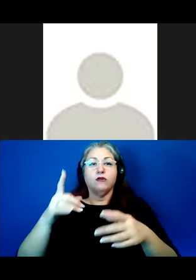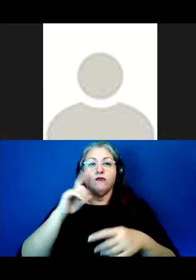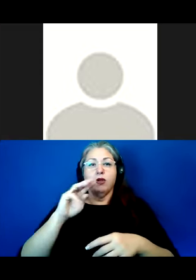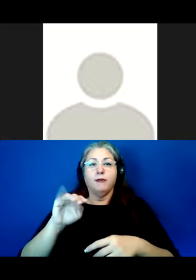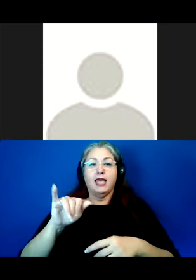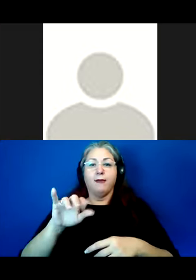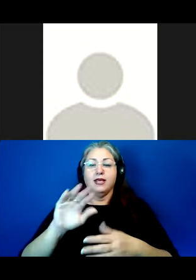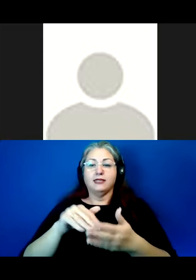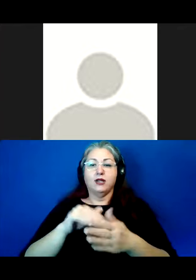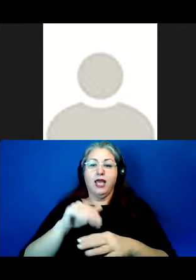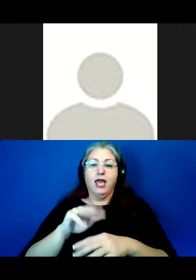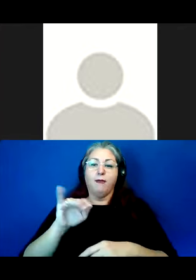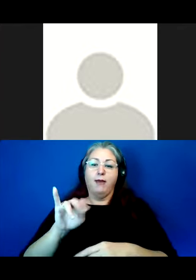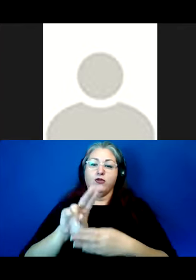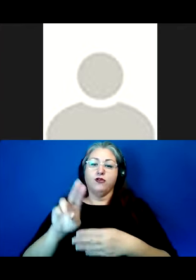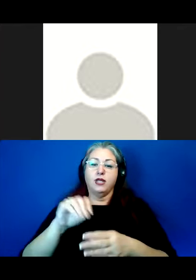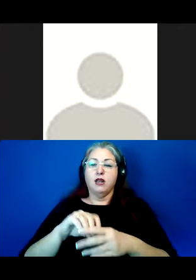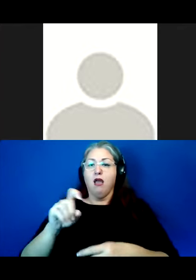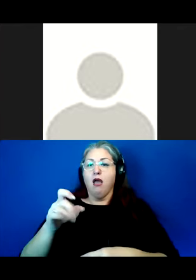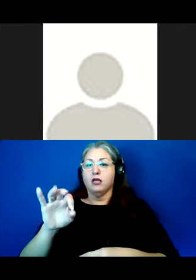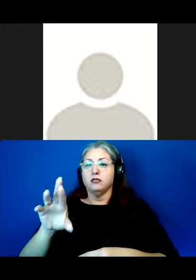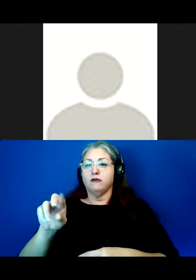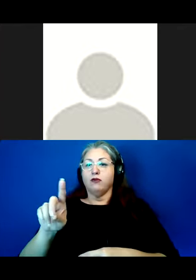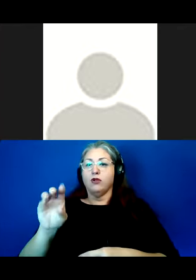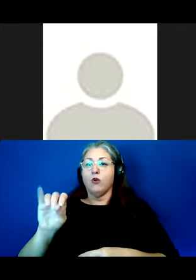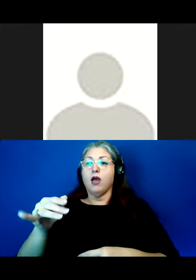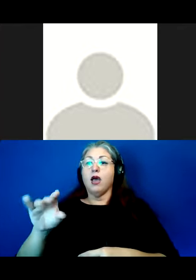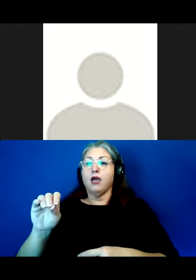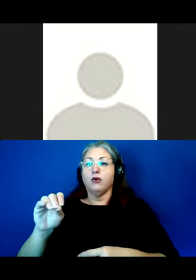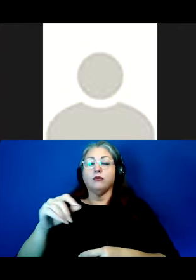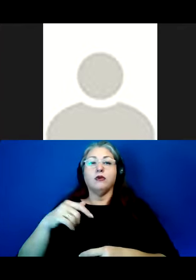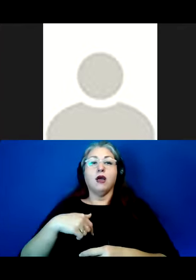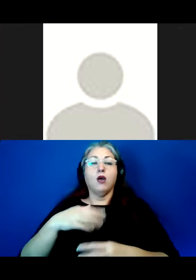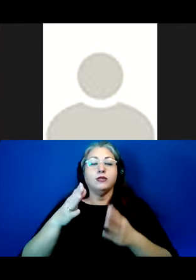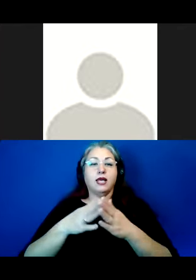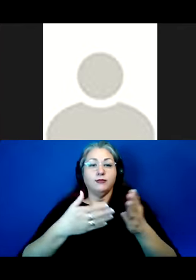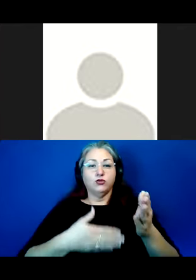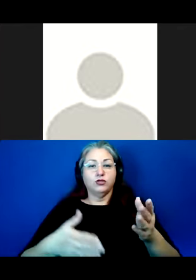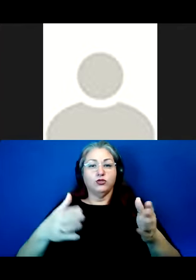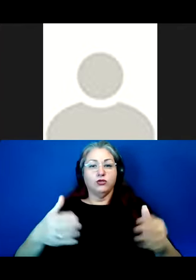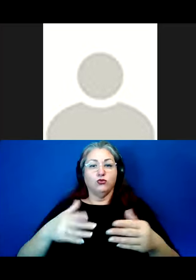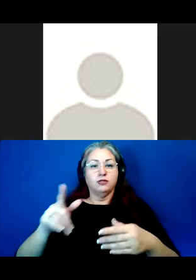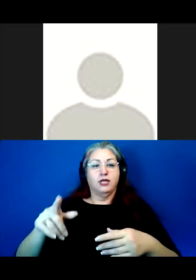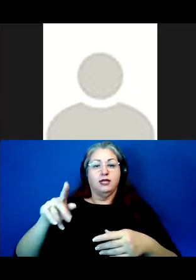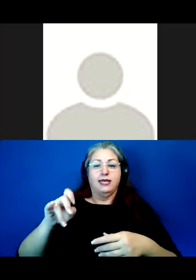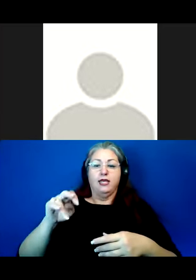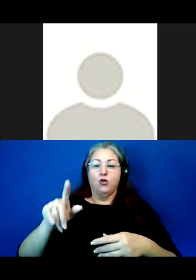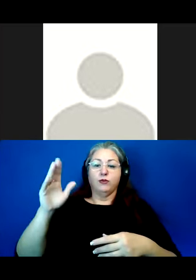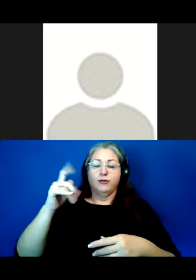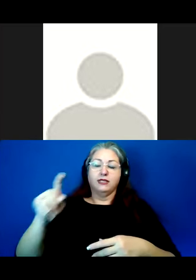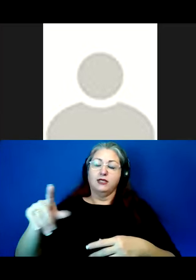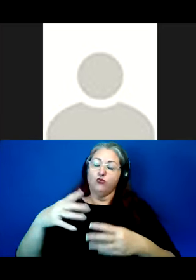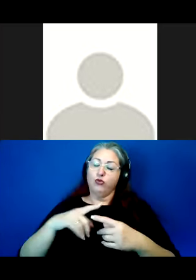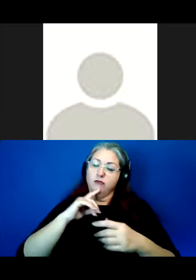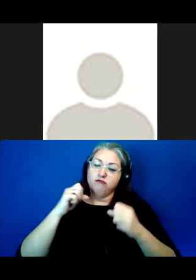Miamia Center at Miami University in Oxford, Ohio. I've been asked to introduce our closing keynote speaker today due to his long